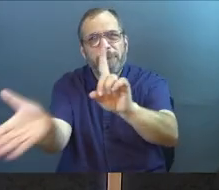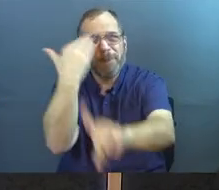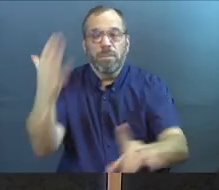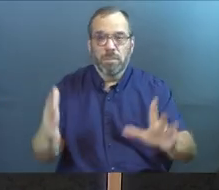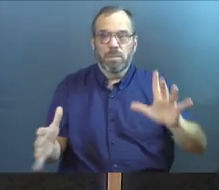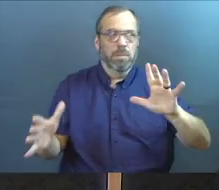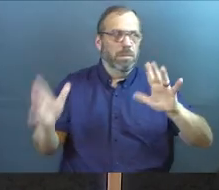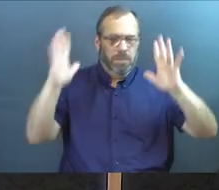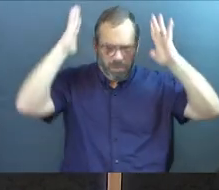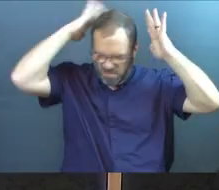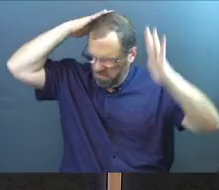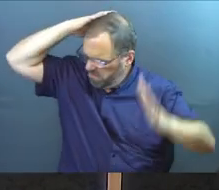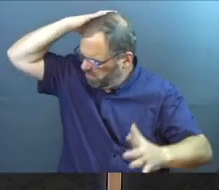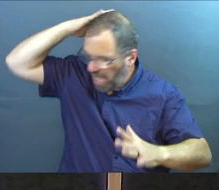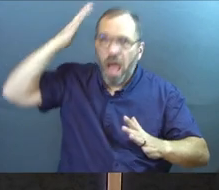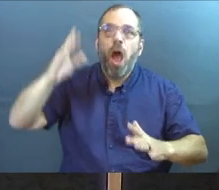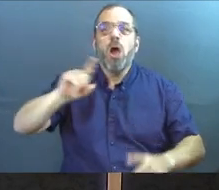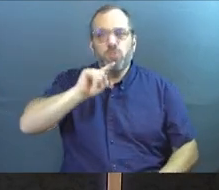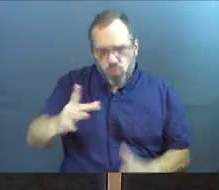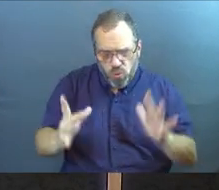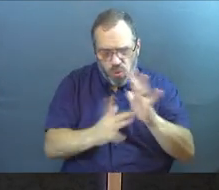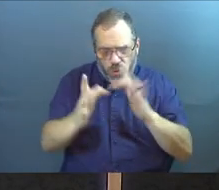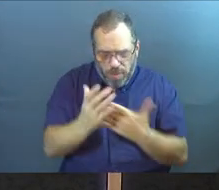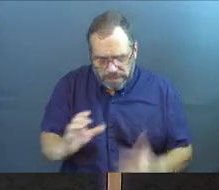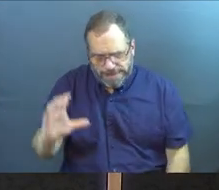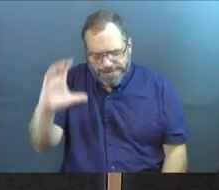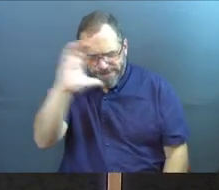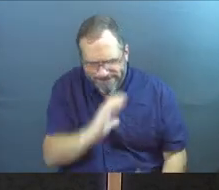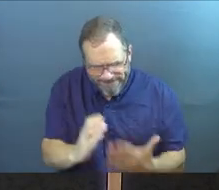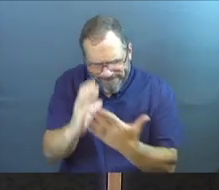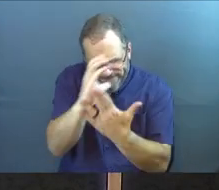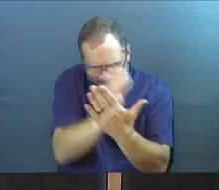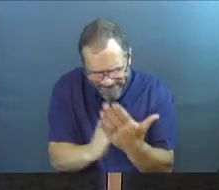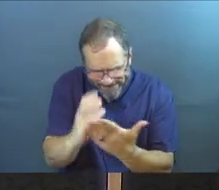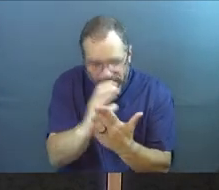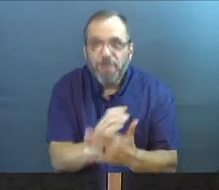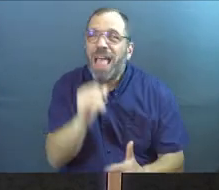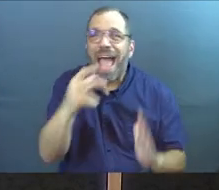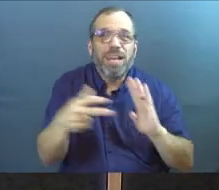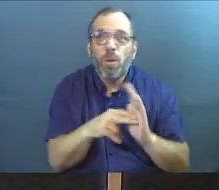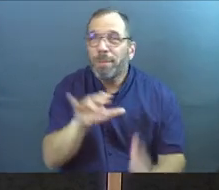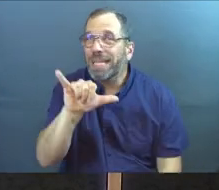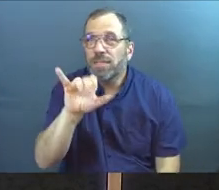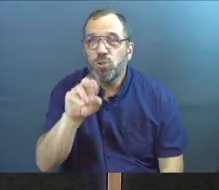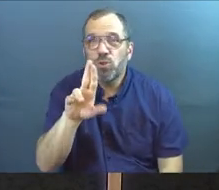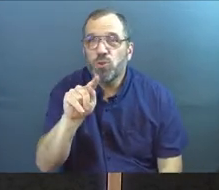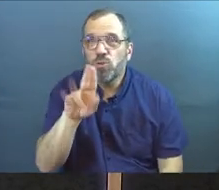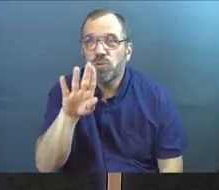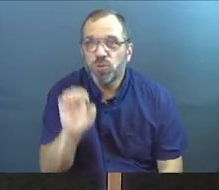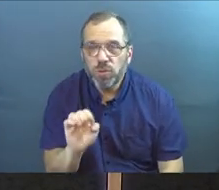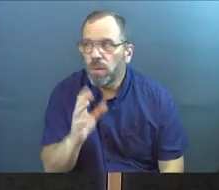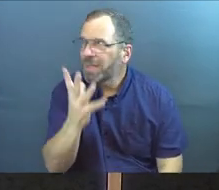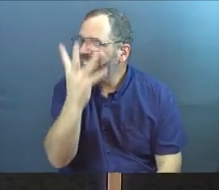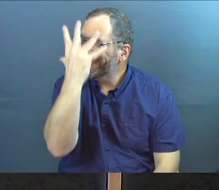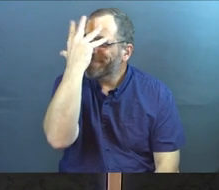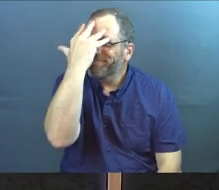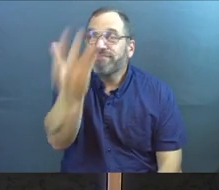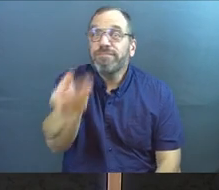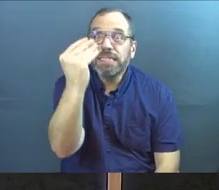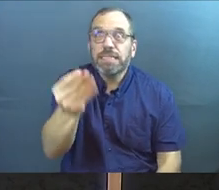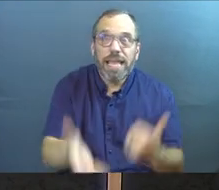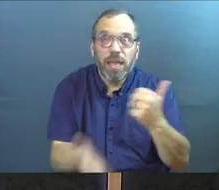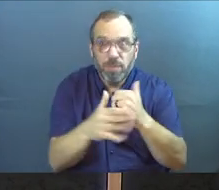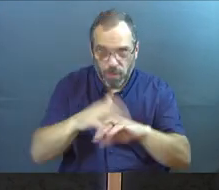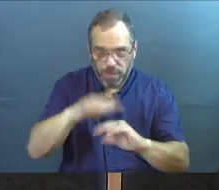about a cultural issue. You should go to the scripture seeking. And I don't mean YouTube. God help you on YouTube.